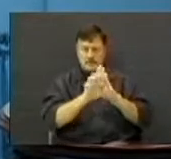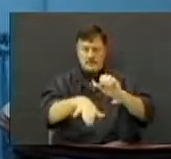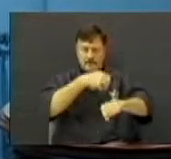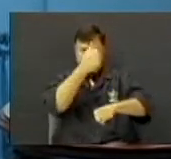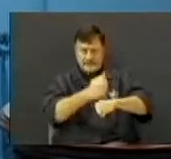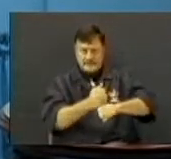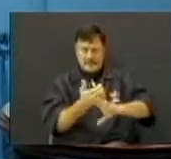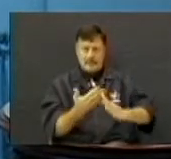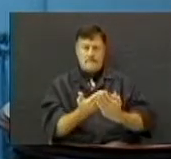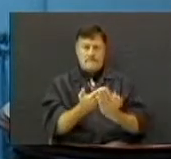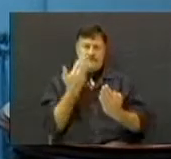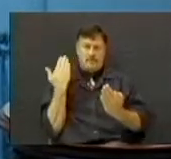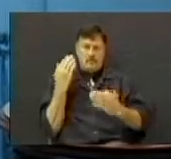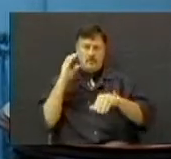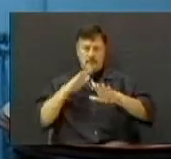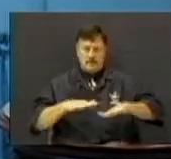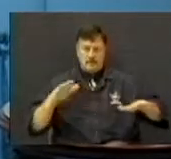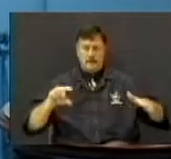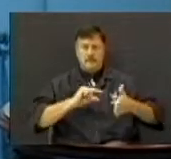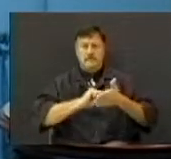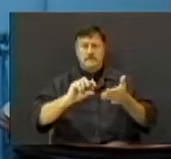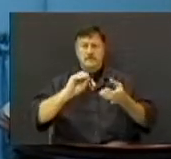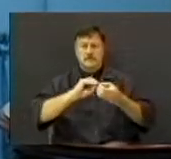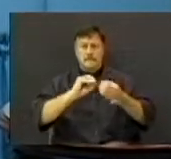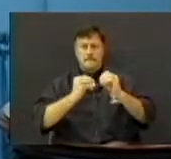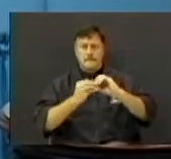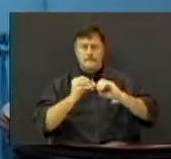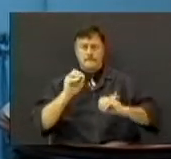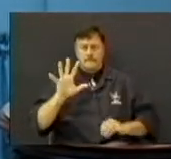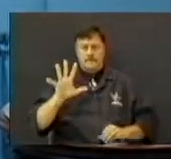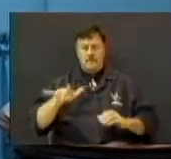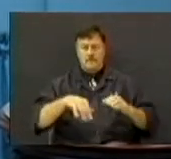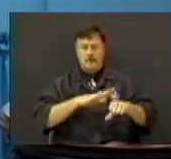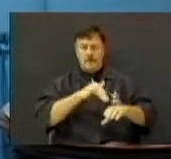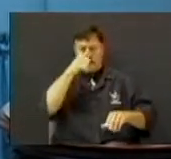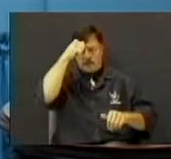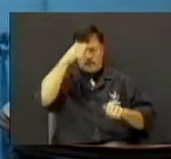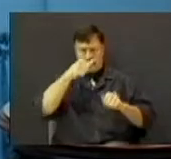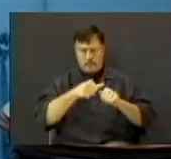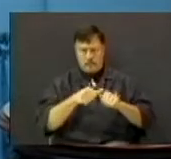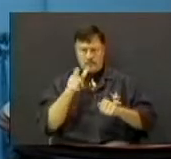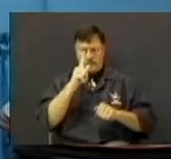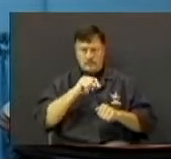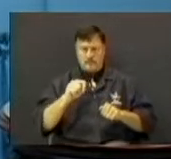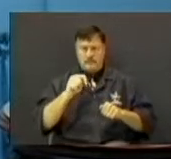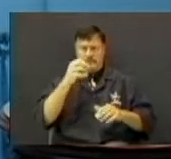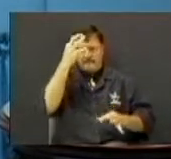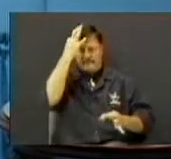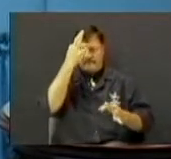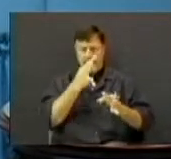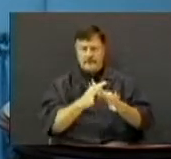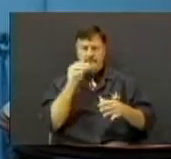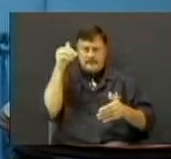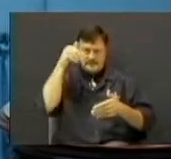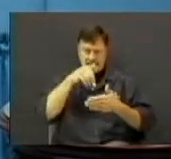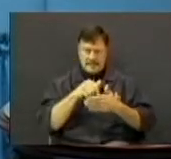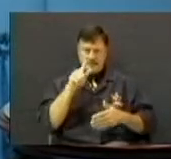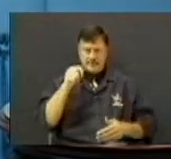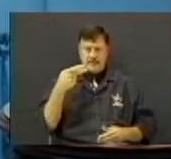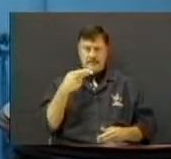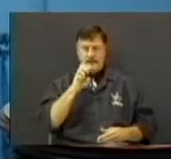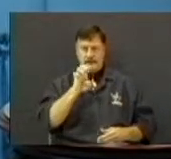for the children. Look at verse five. When I call to remembrance the unfeigned faith that is in thee,